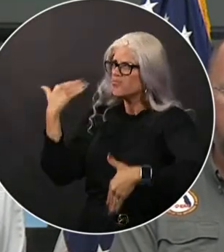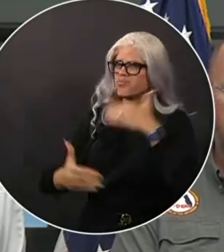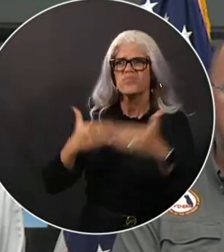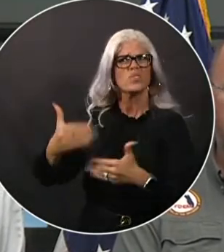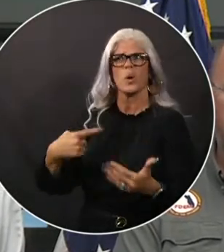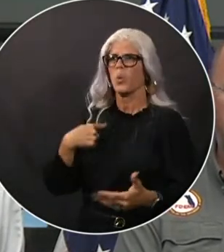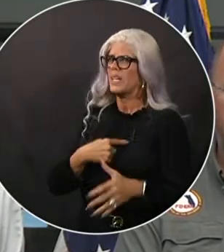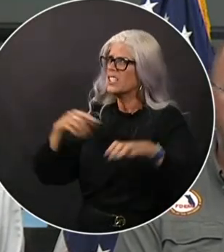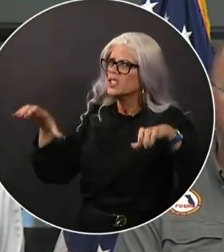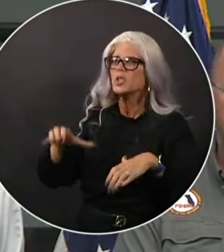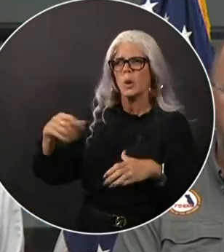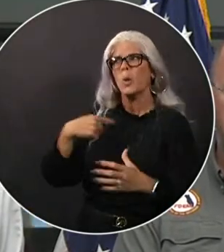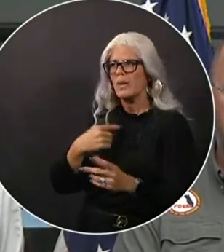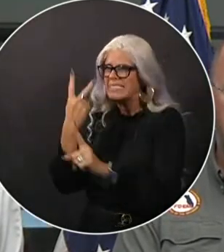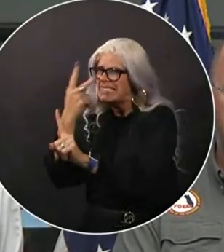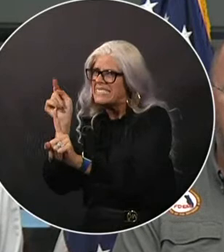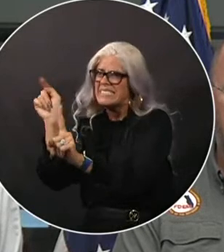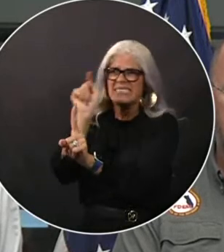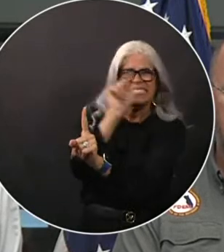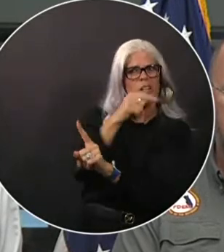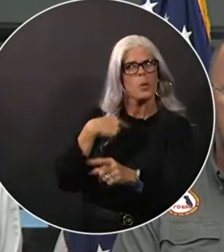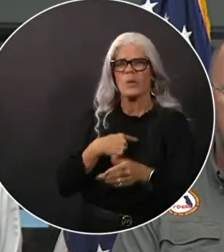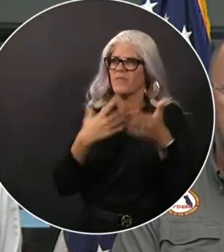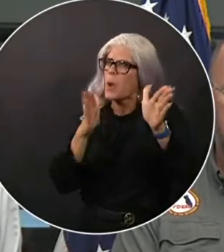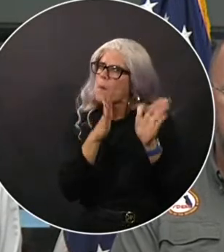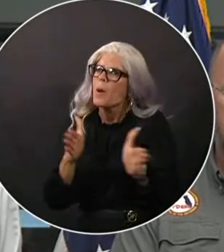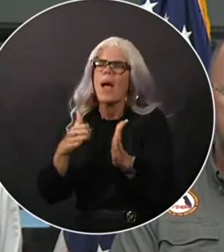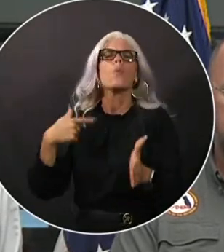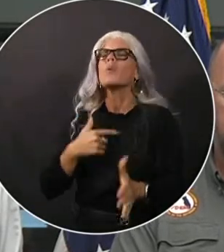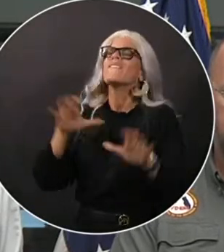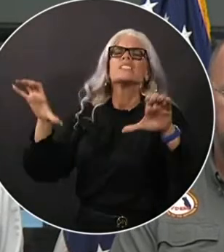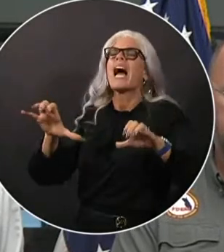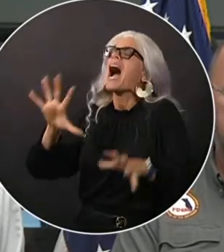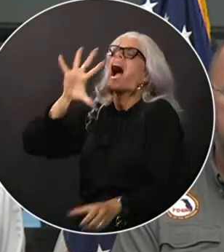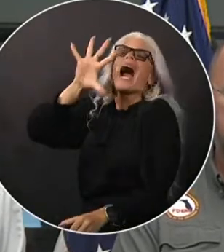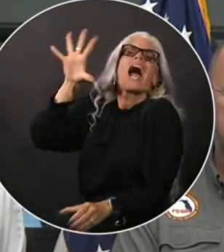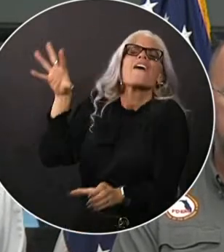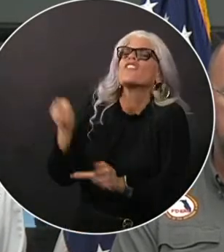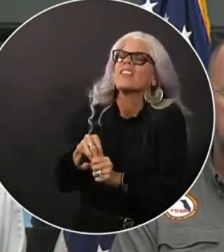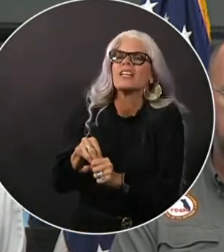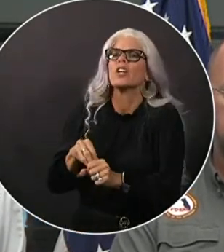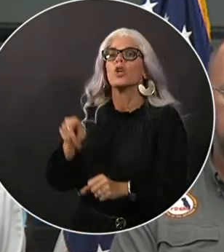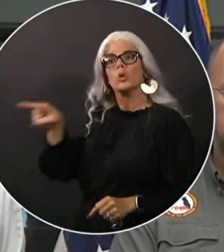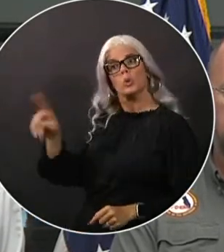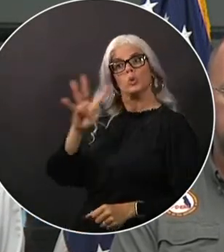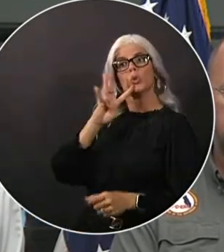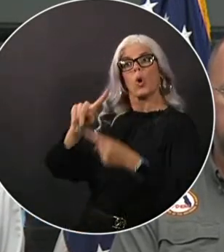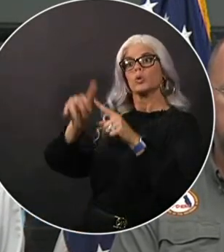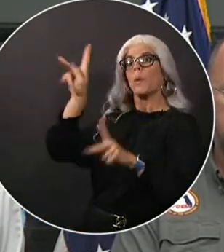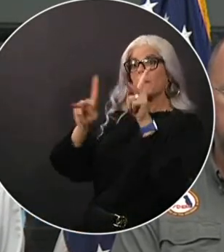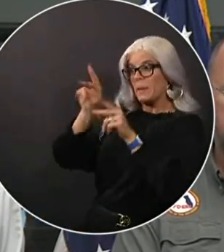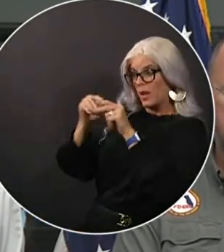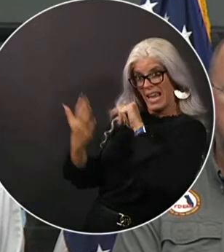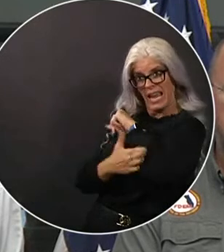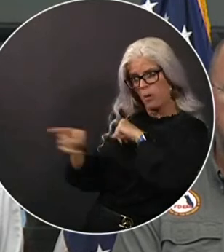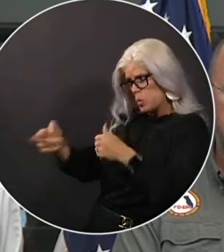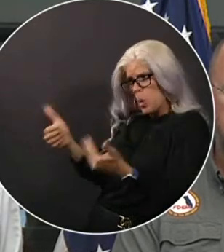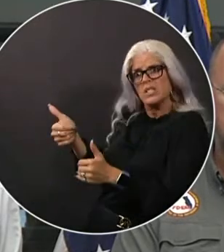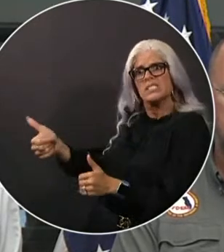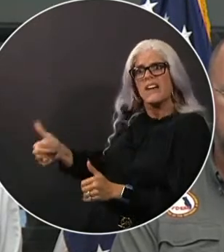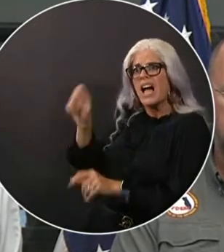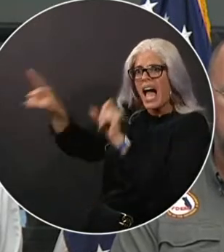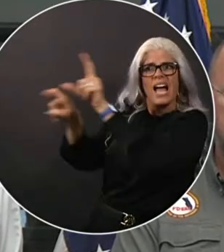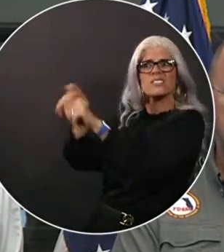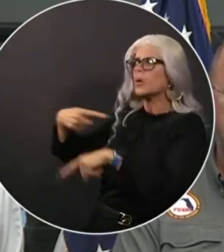worked to make sure the preparations that have been done and all the stuff you talk to the people at the counties when they've needed something stuff gets